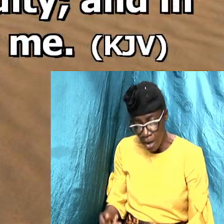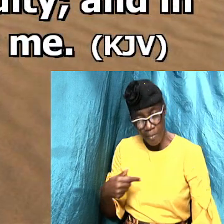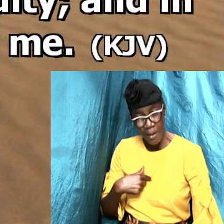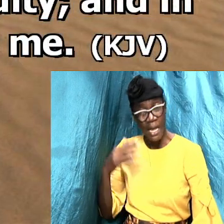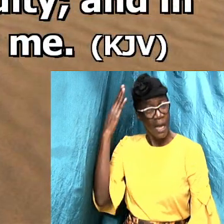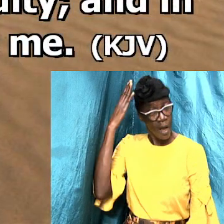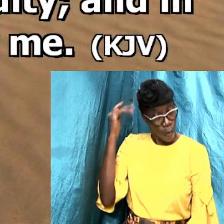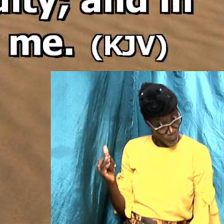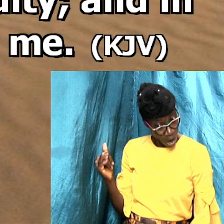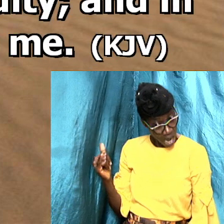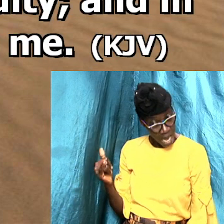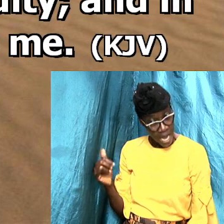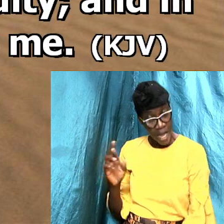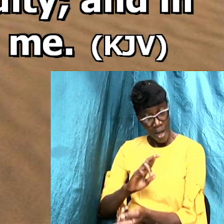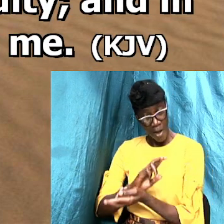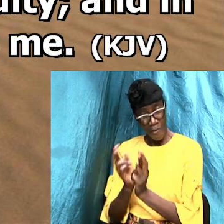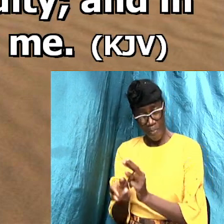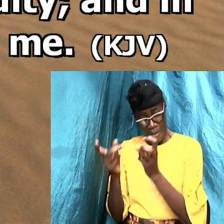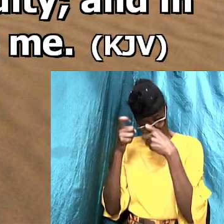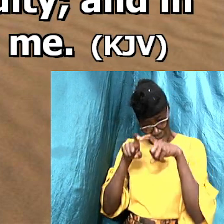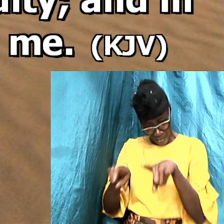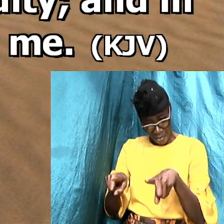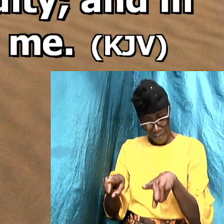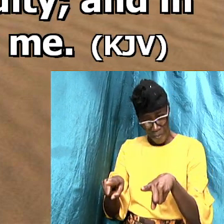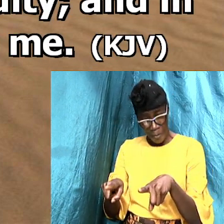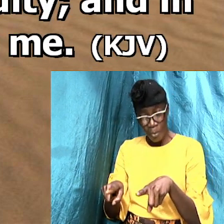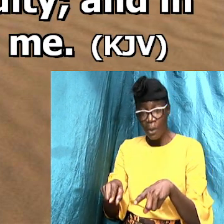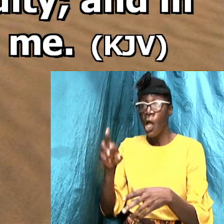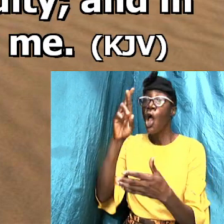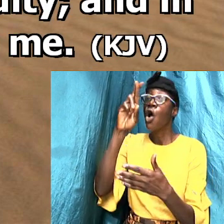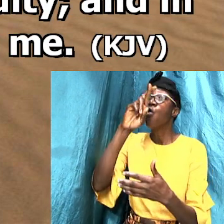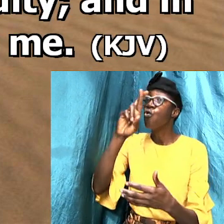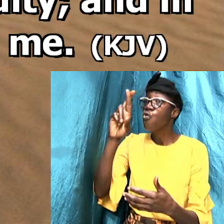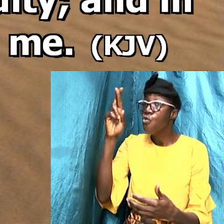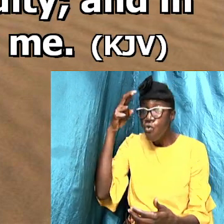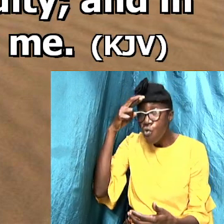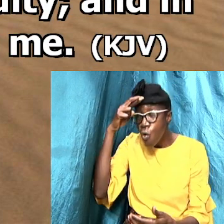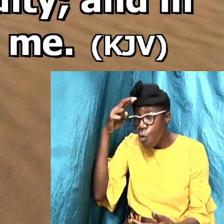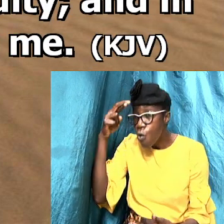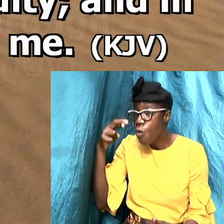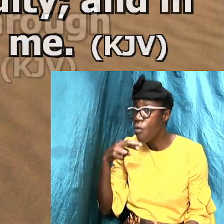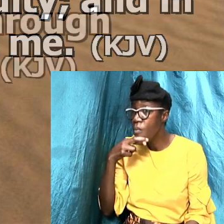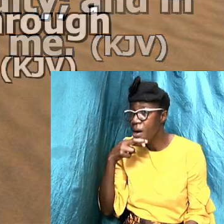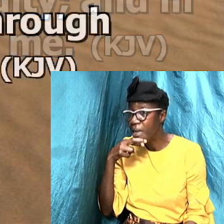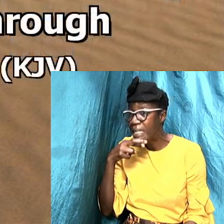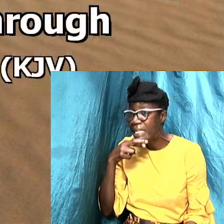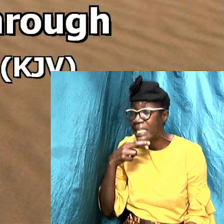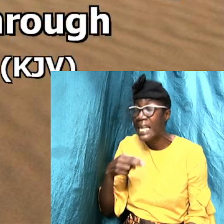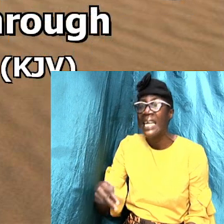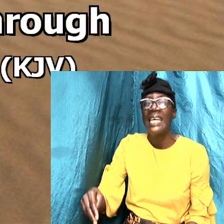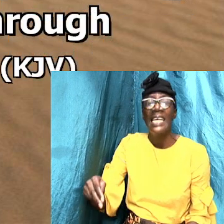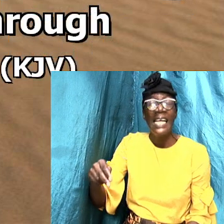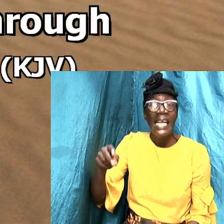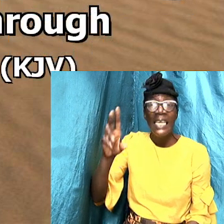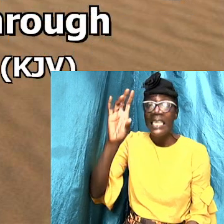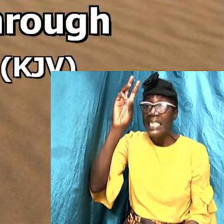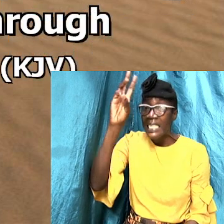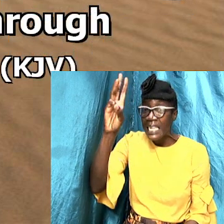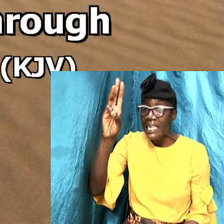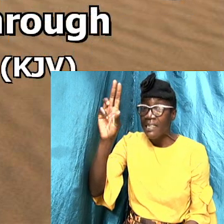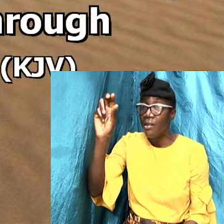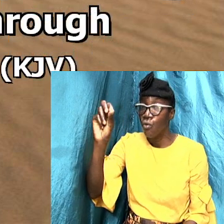Because the wages, Romans 6, verses 23, for the wages of sin is death.